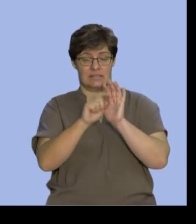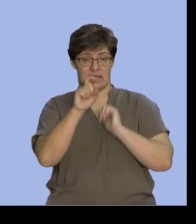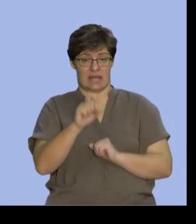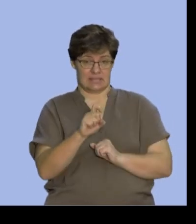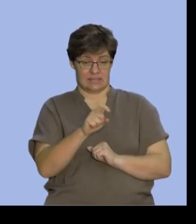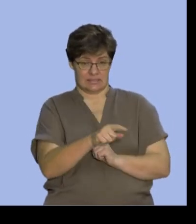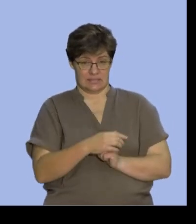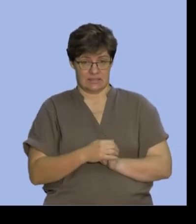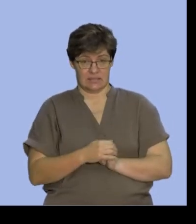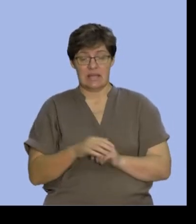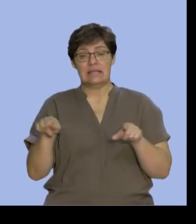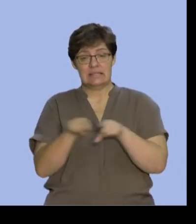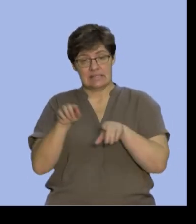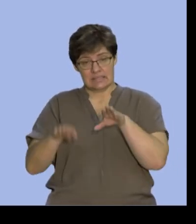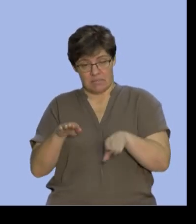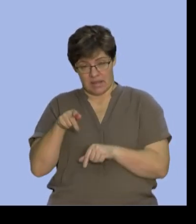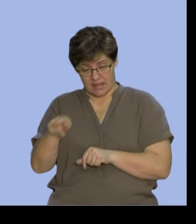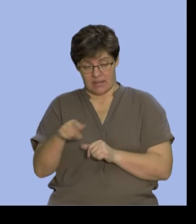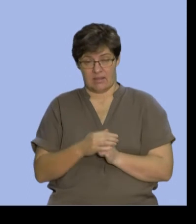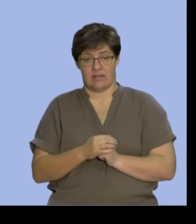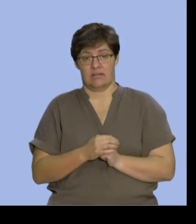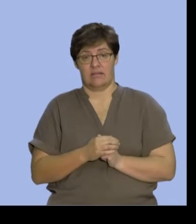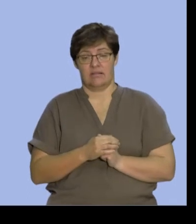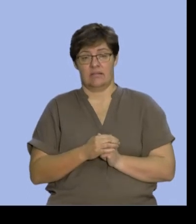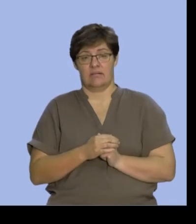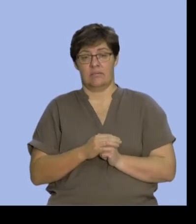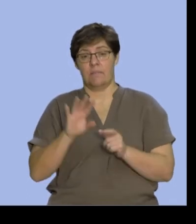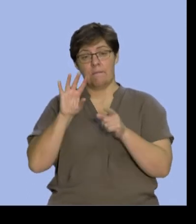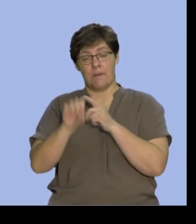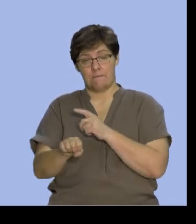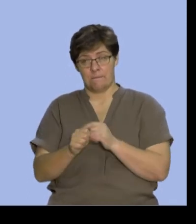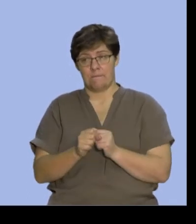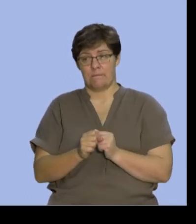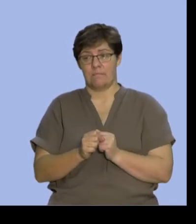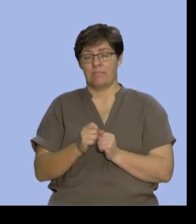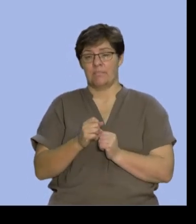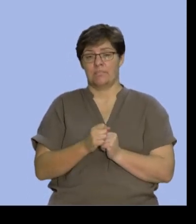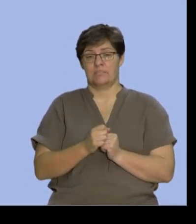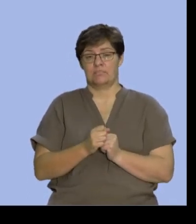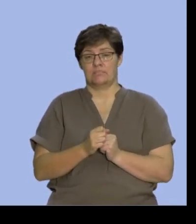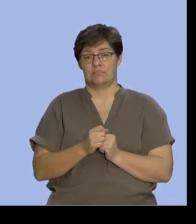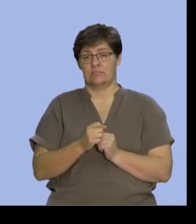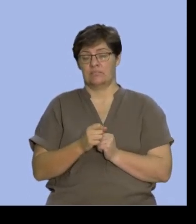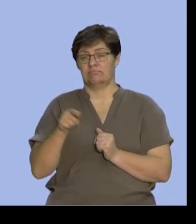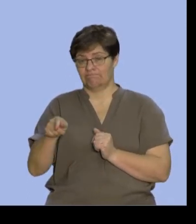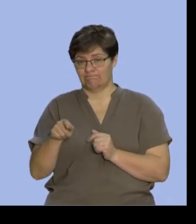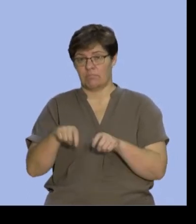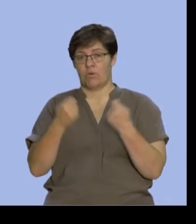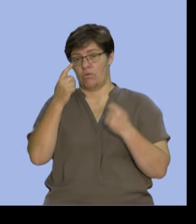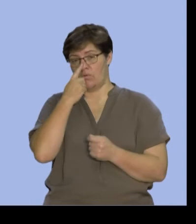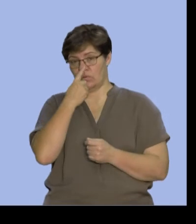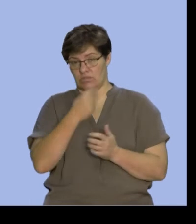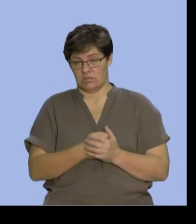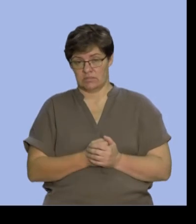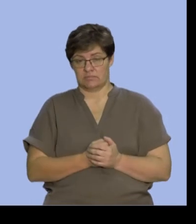And in a similar way, I'm going to be able to recognize what's happened for those that have broken a nose.